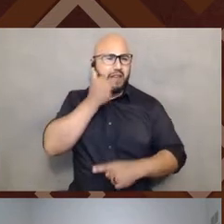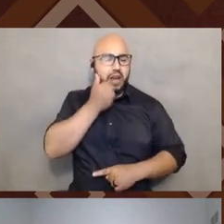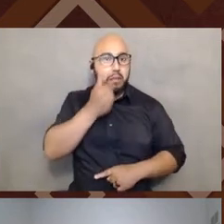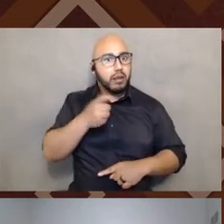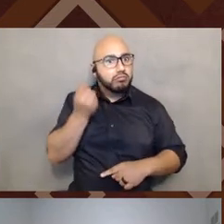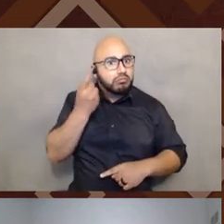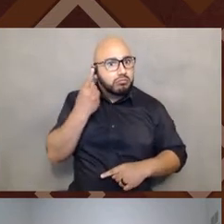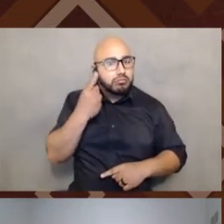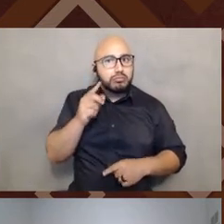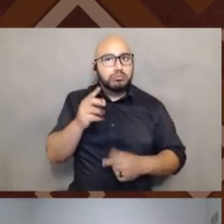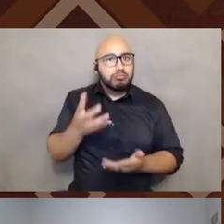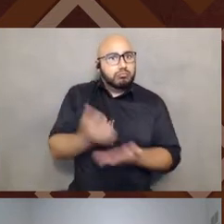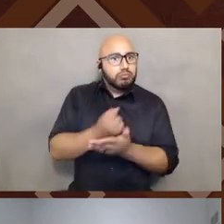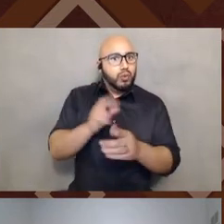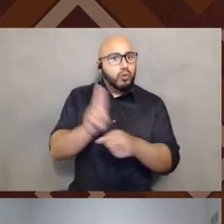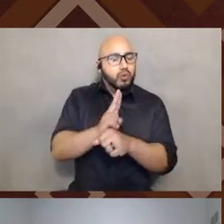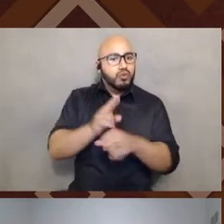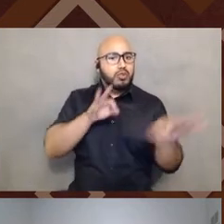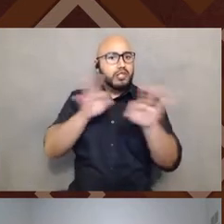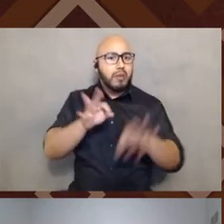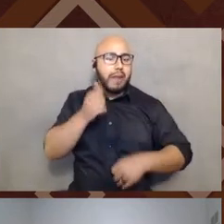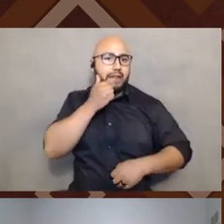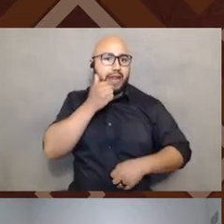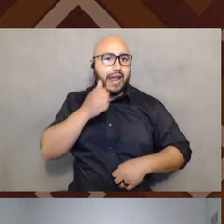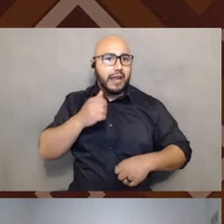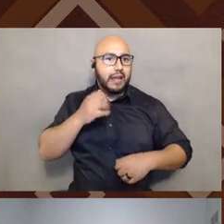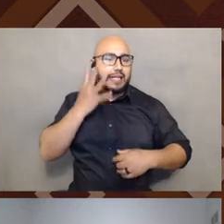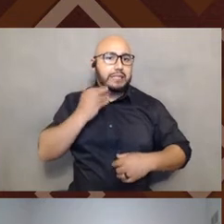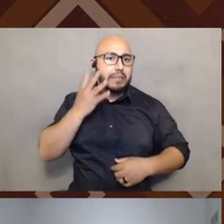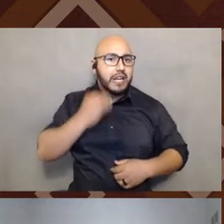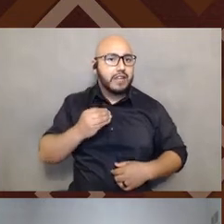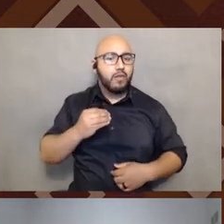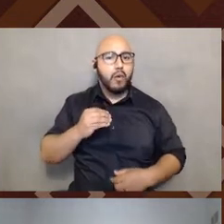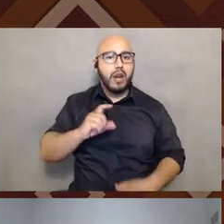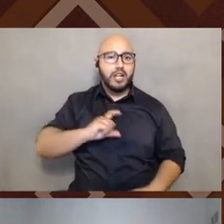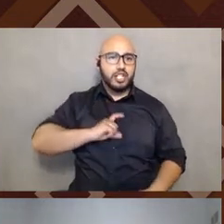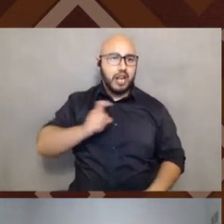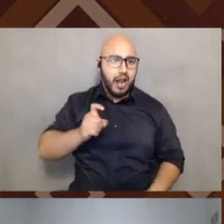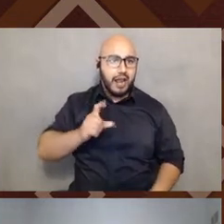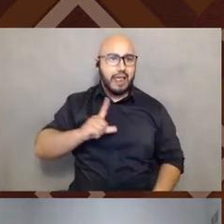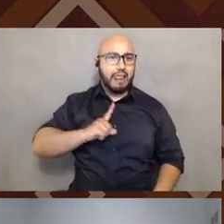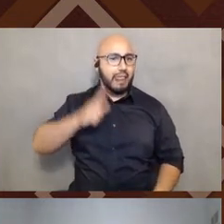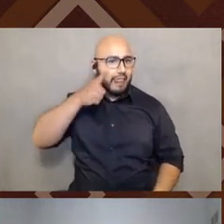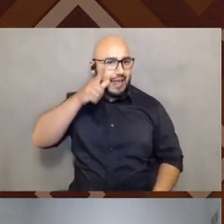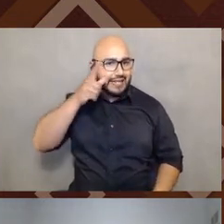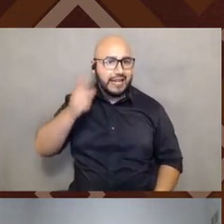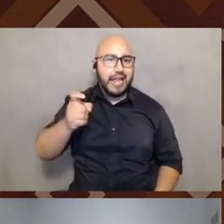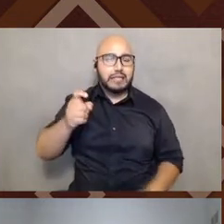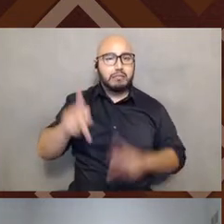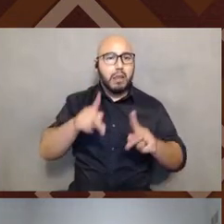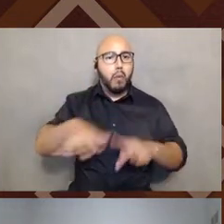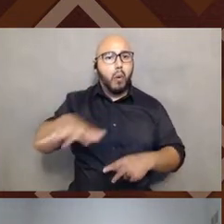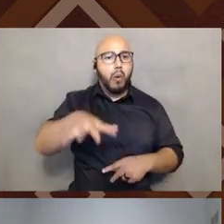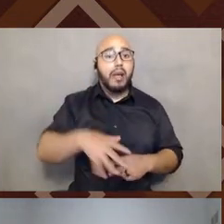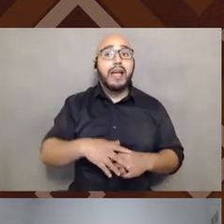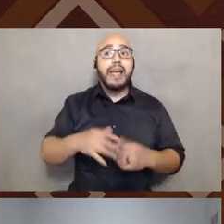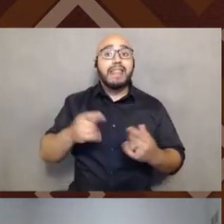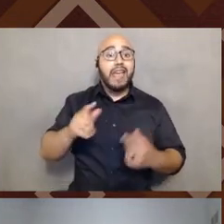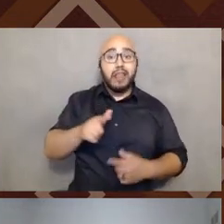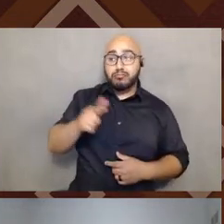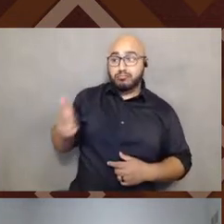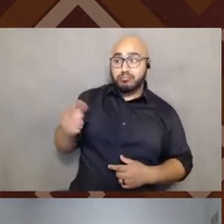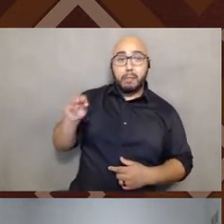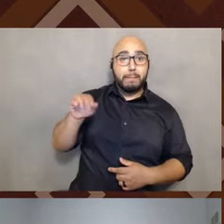the everyday experience of Chicanx and Latinx folks. And then I'll hand off and Matt will help